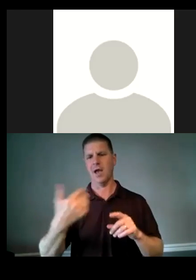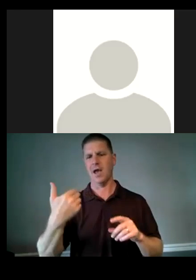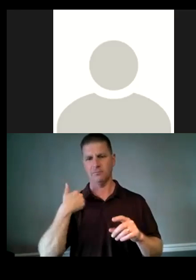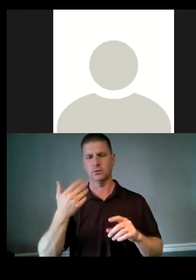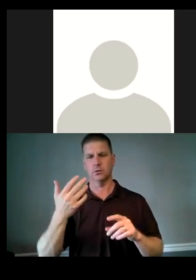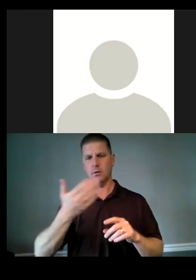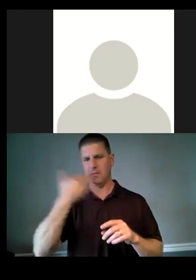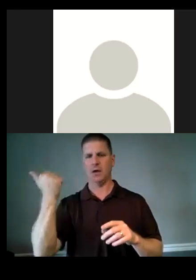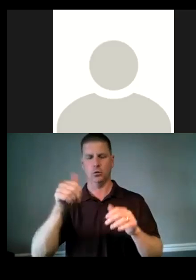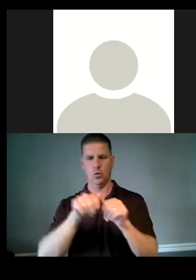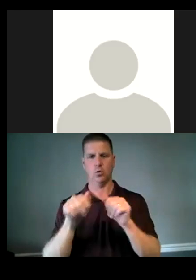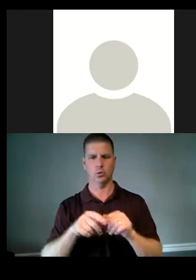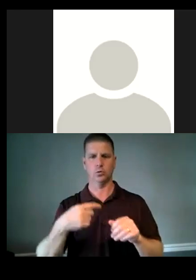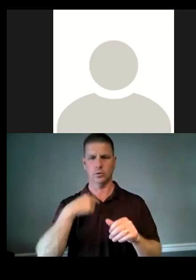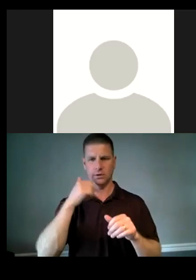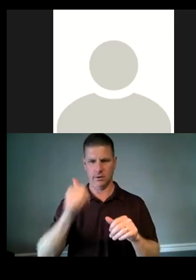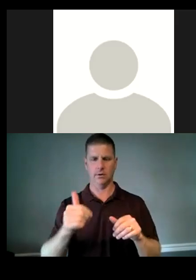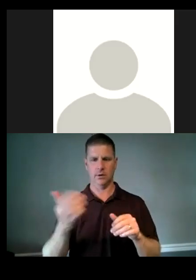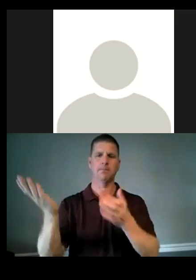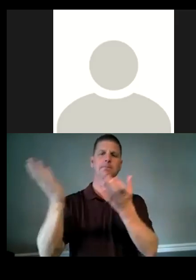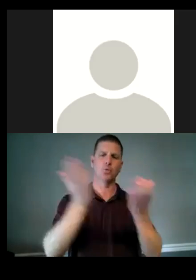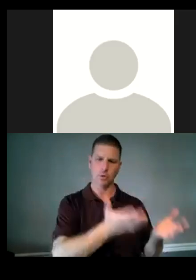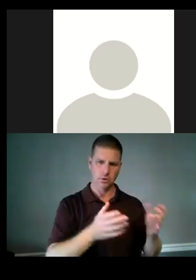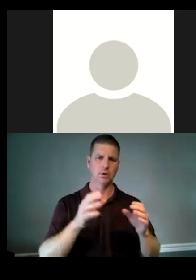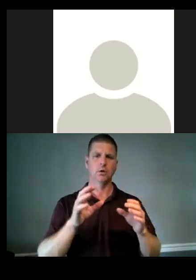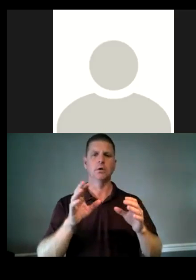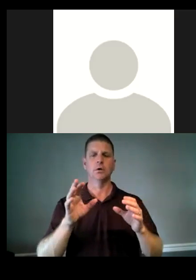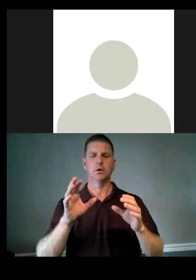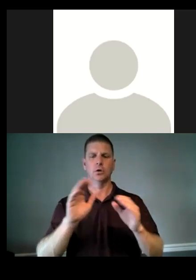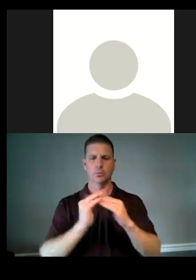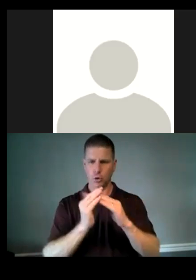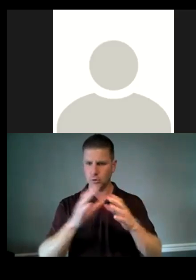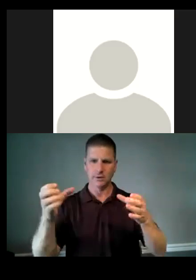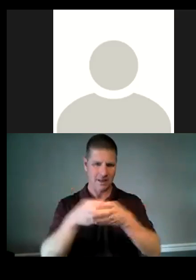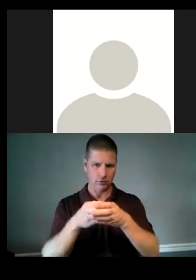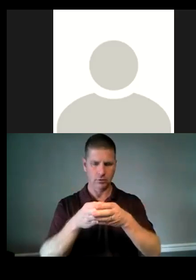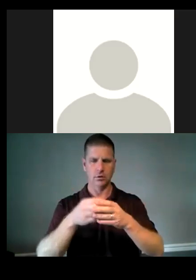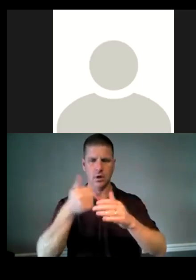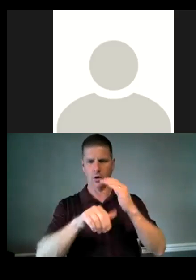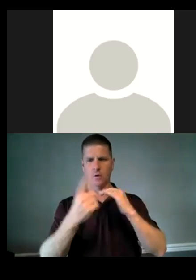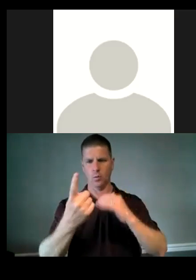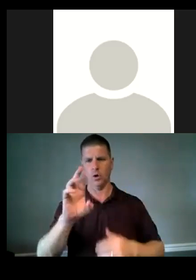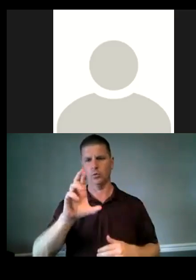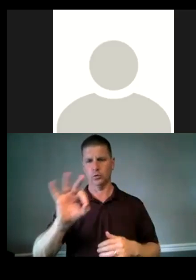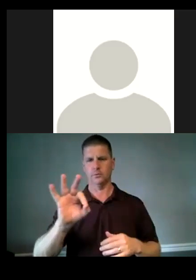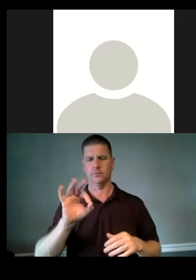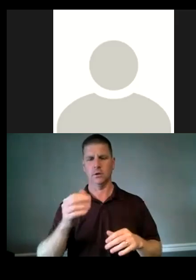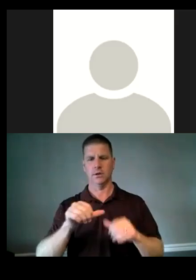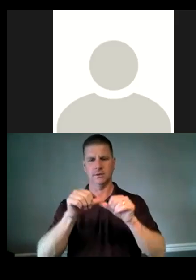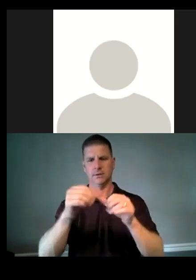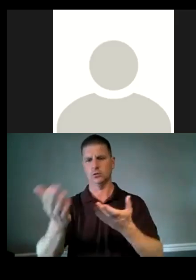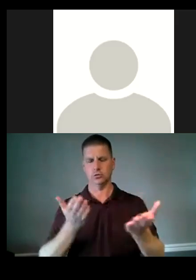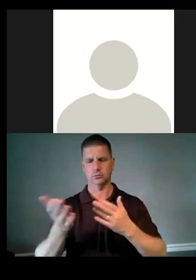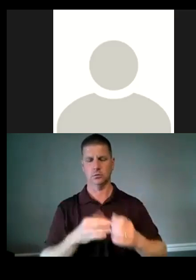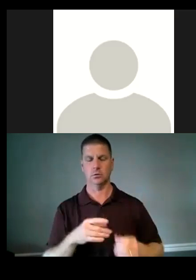location where we can bring the community together under one roof and continue the service that we do. So